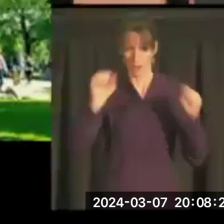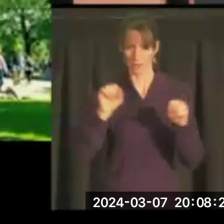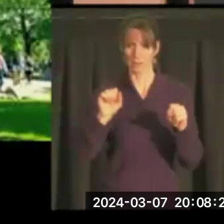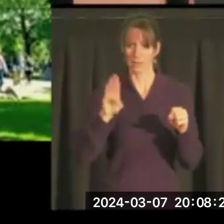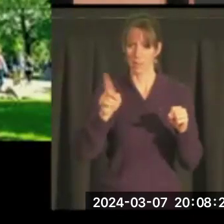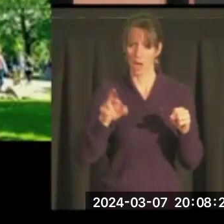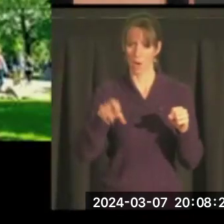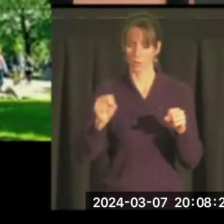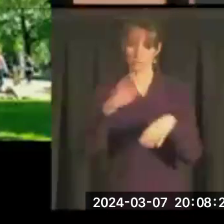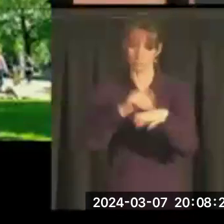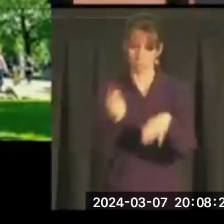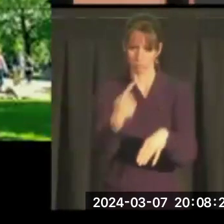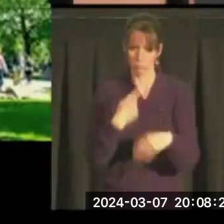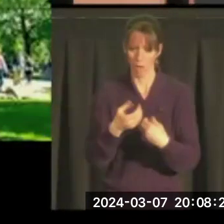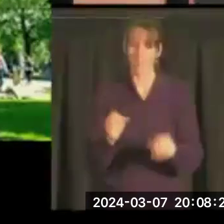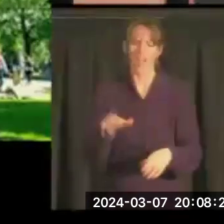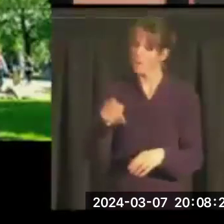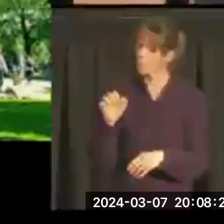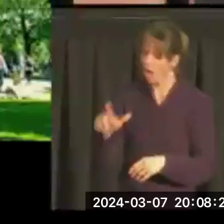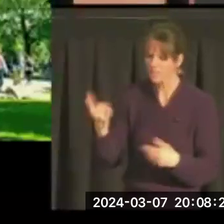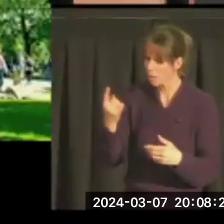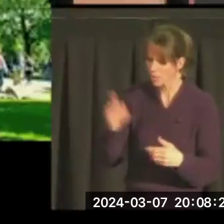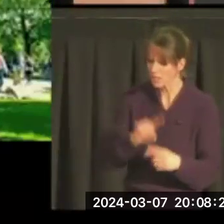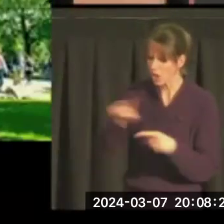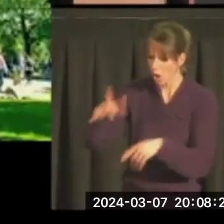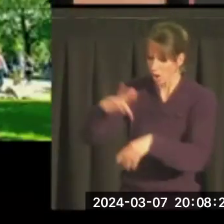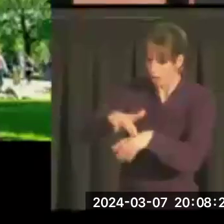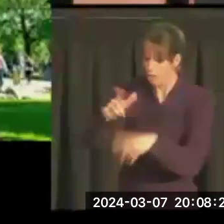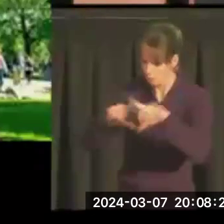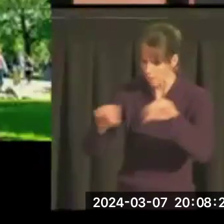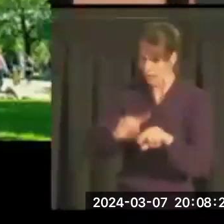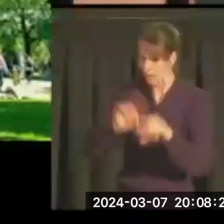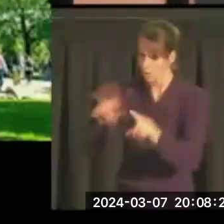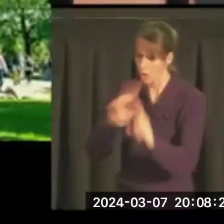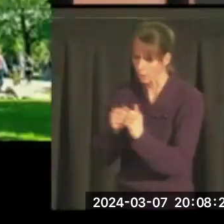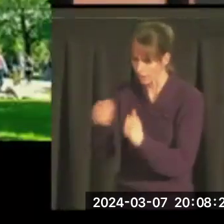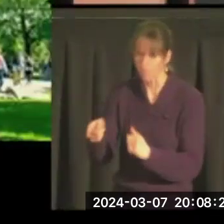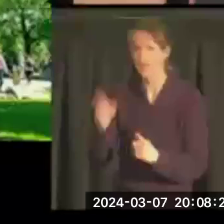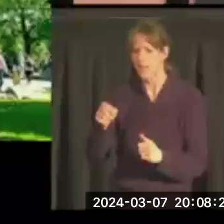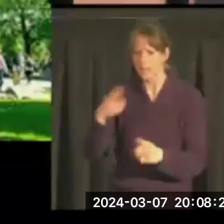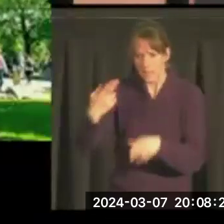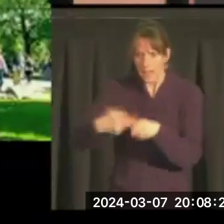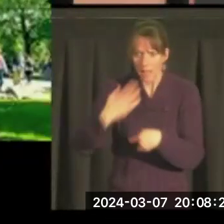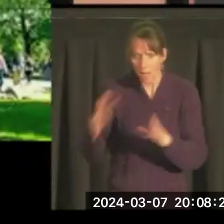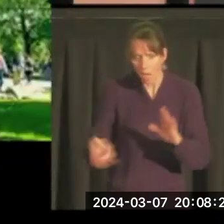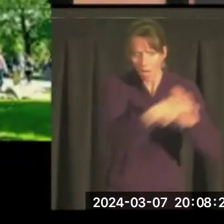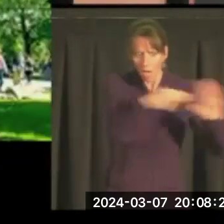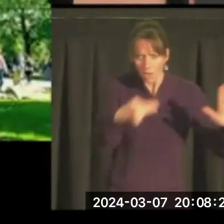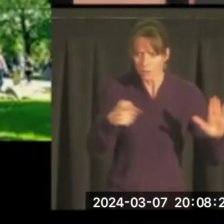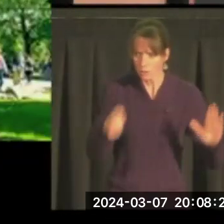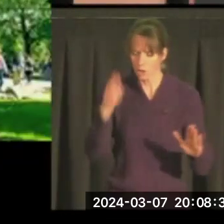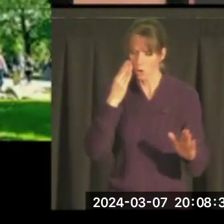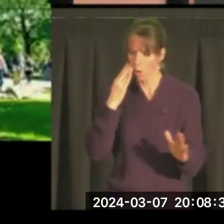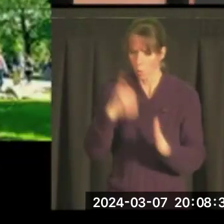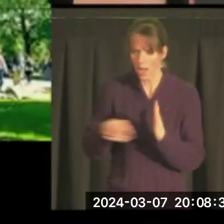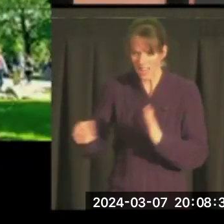office. He said, listen, Paul, somebody needs to go to Japan and talk to him. If he's going to have his name on it, you need to know what